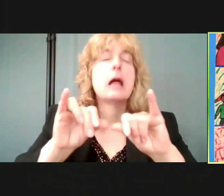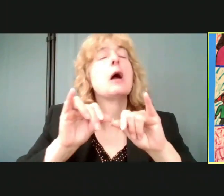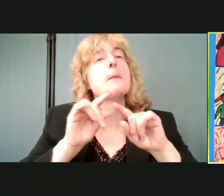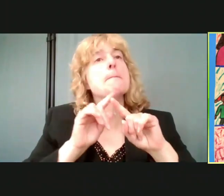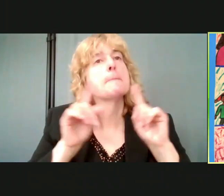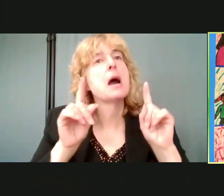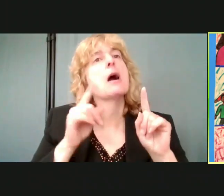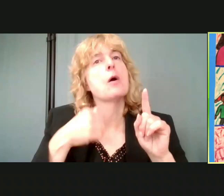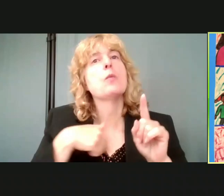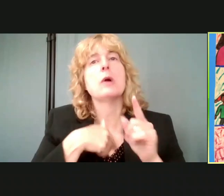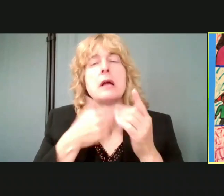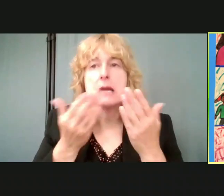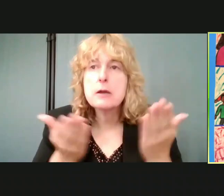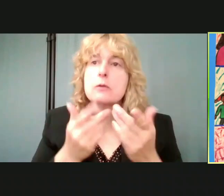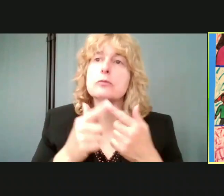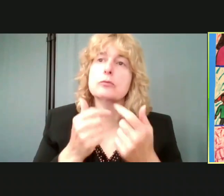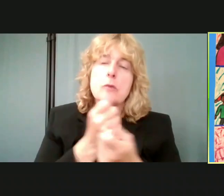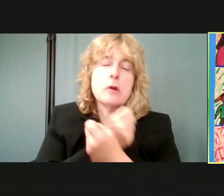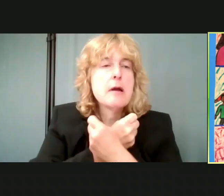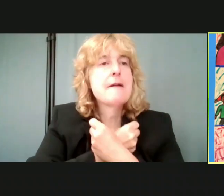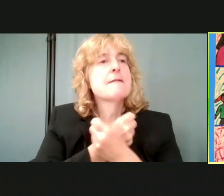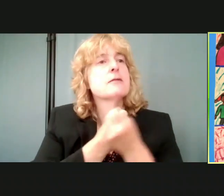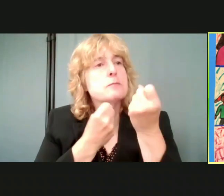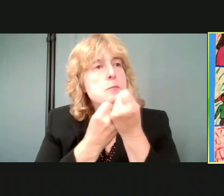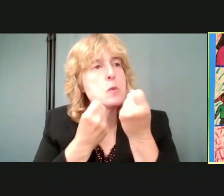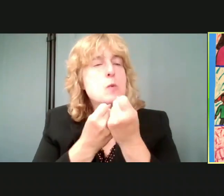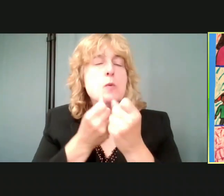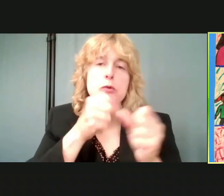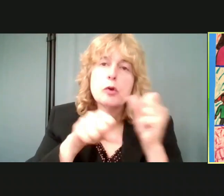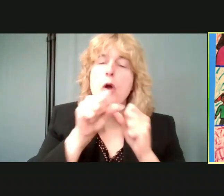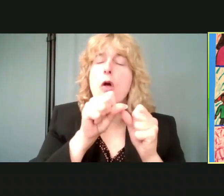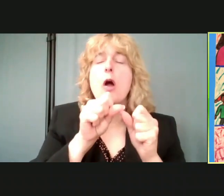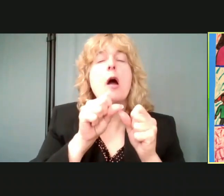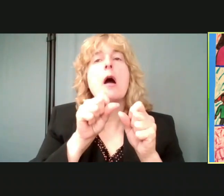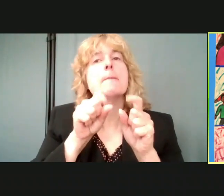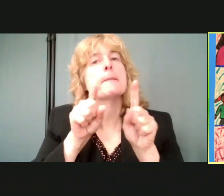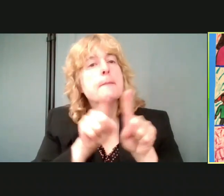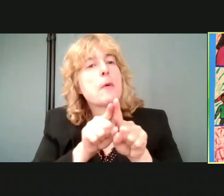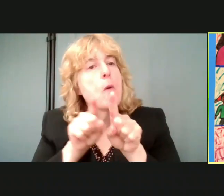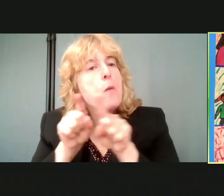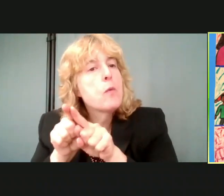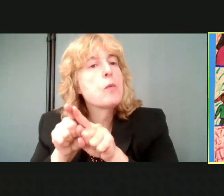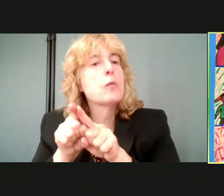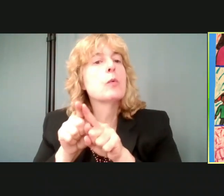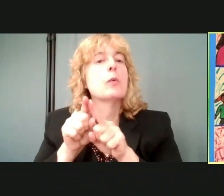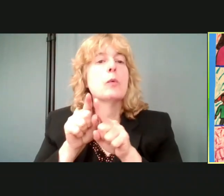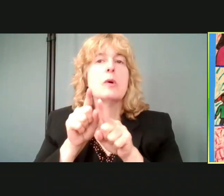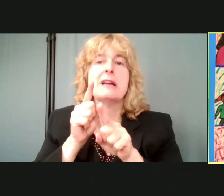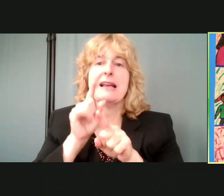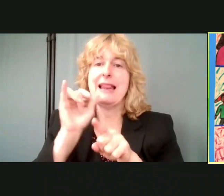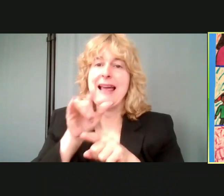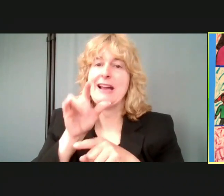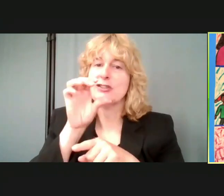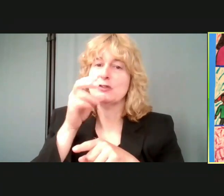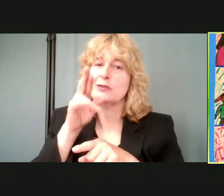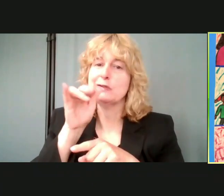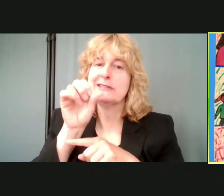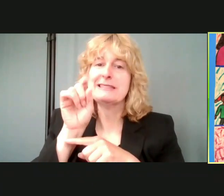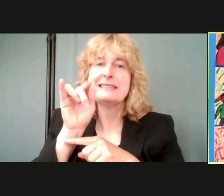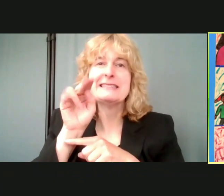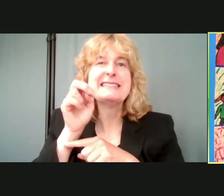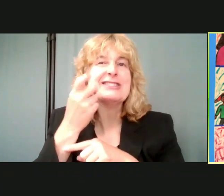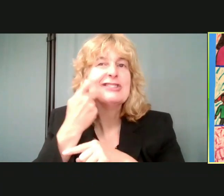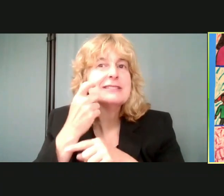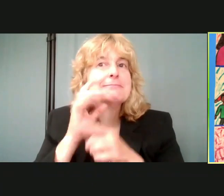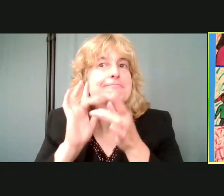here to love and support on each other. But really consistent with it, to what was just said, Christine, we want to hear from you.